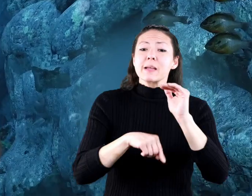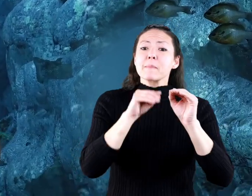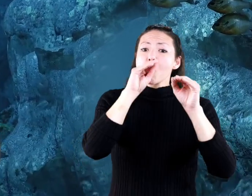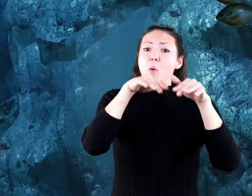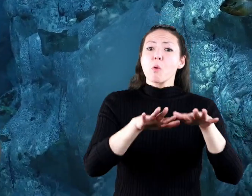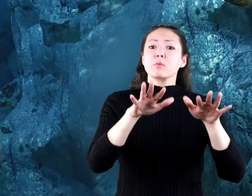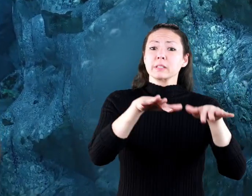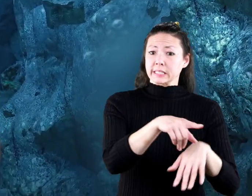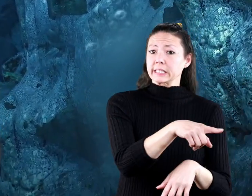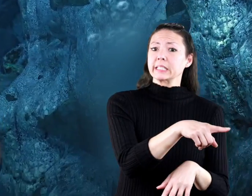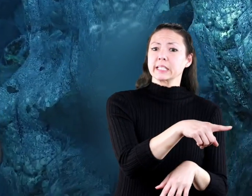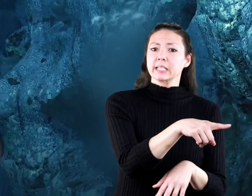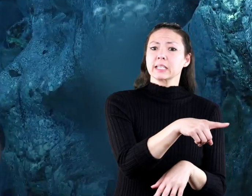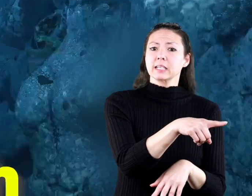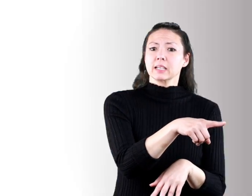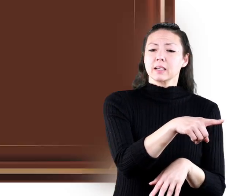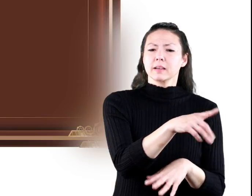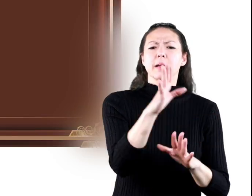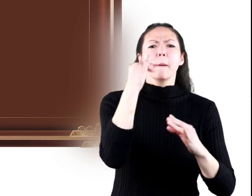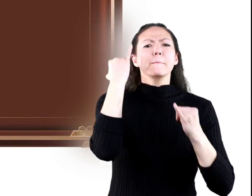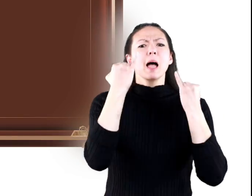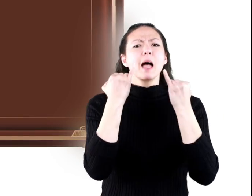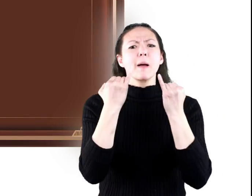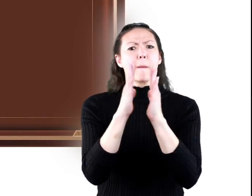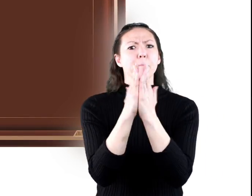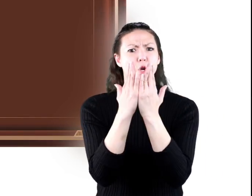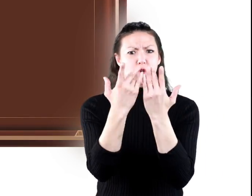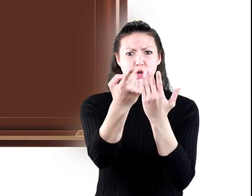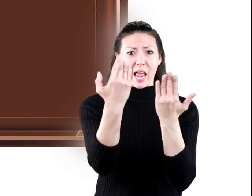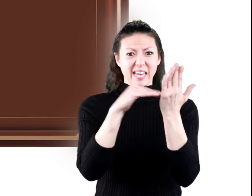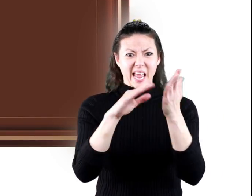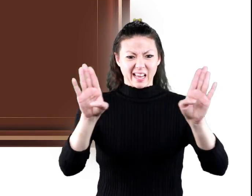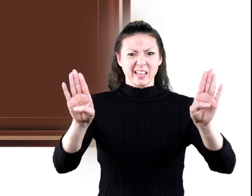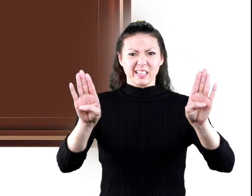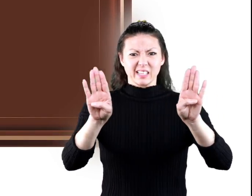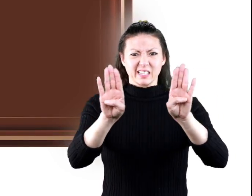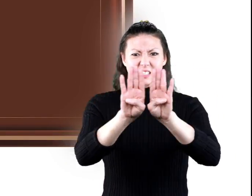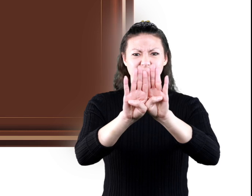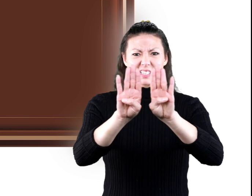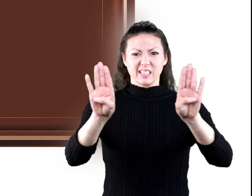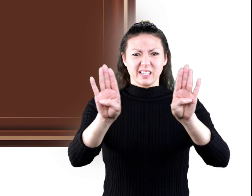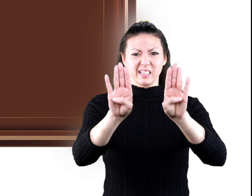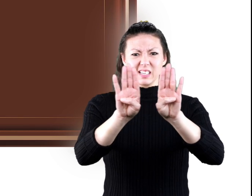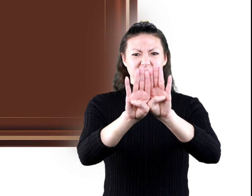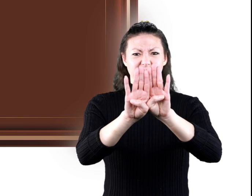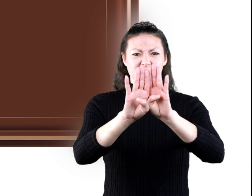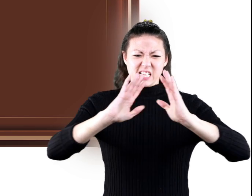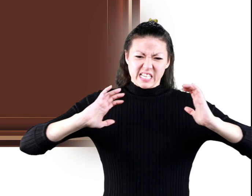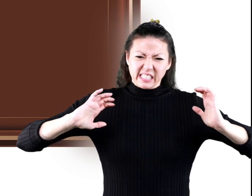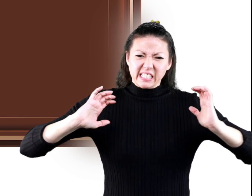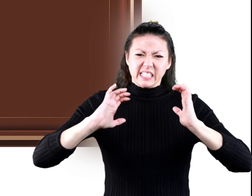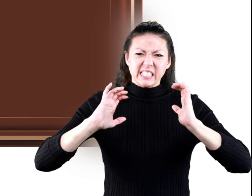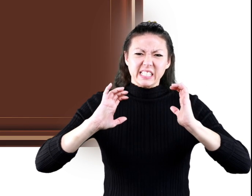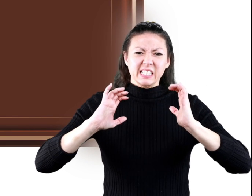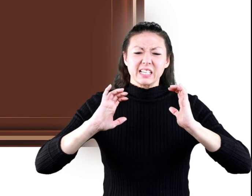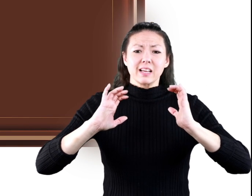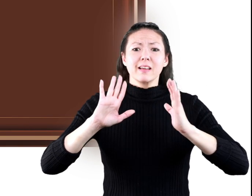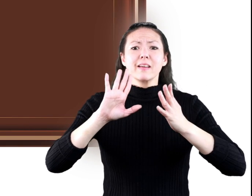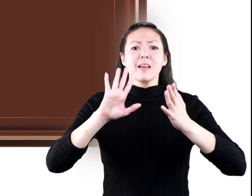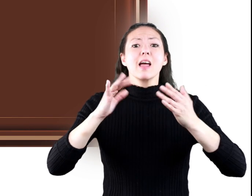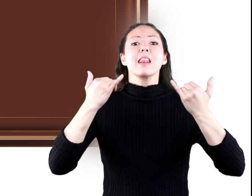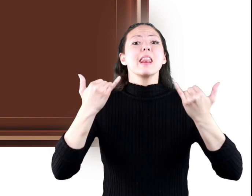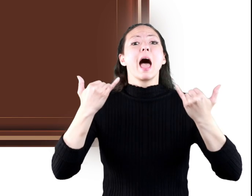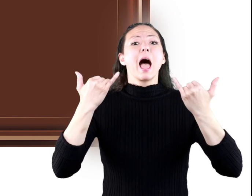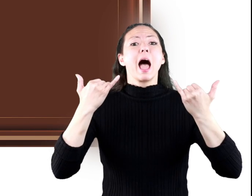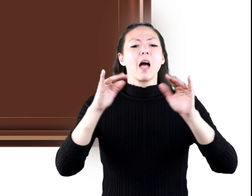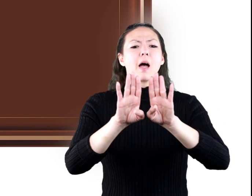is deep in the ocean now imagine those two textbooks again but instead of pushing them together you